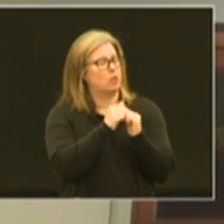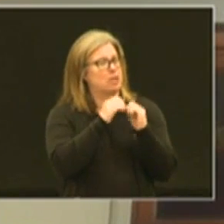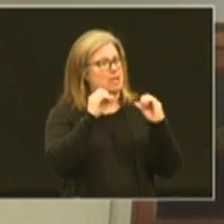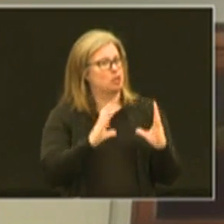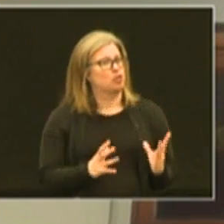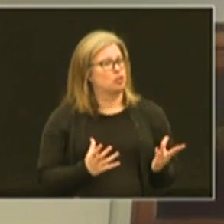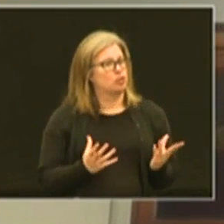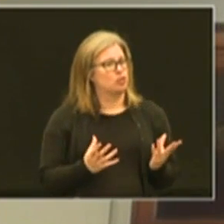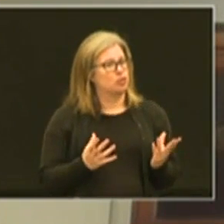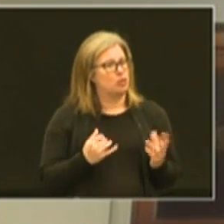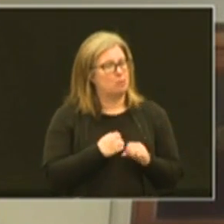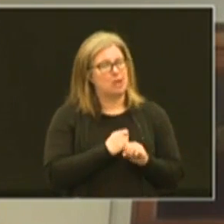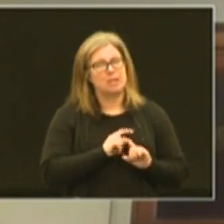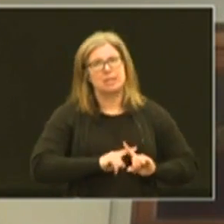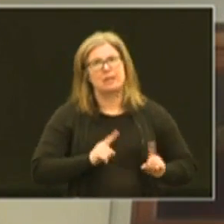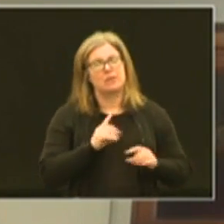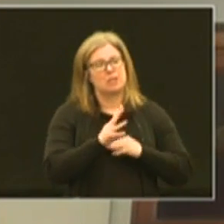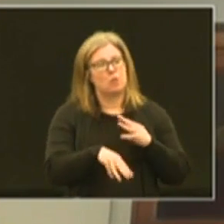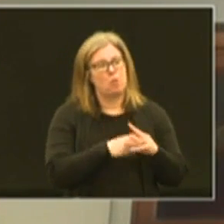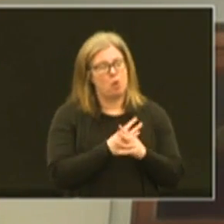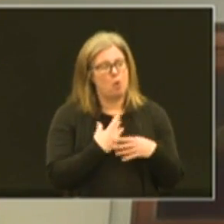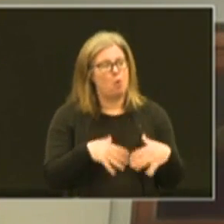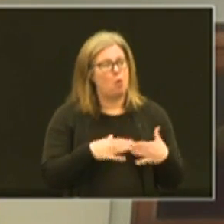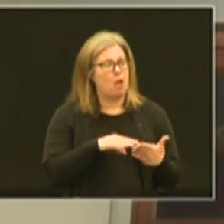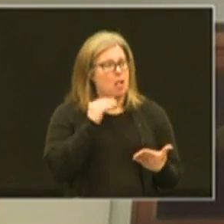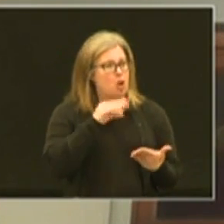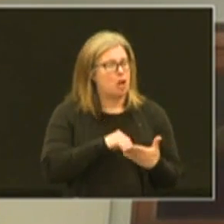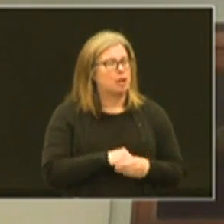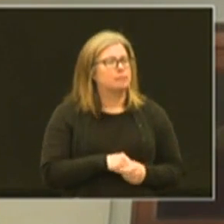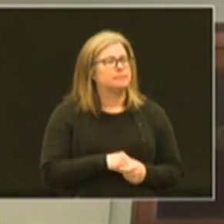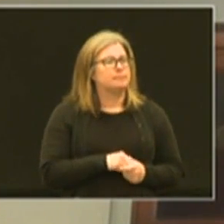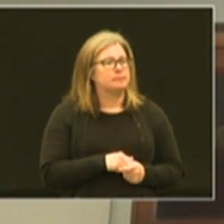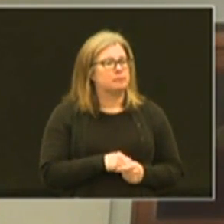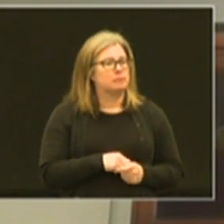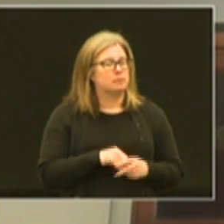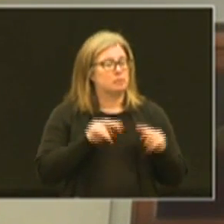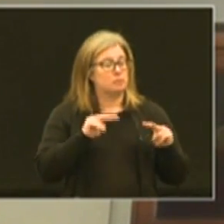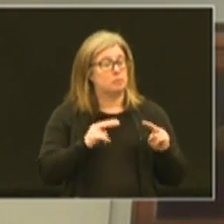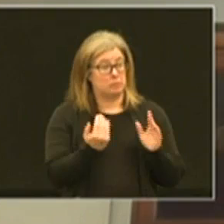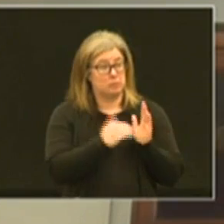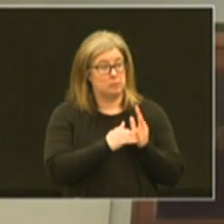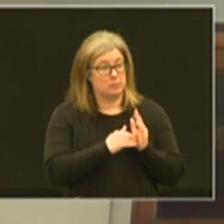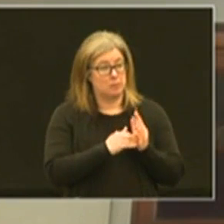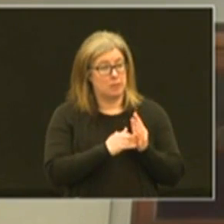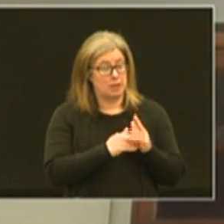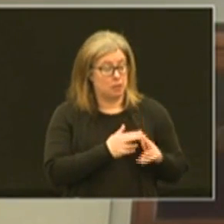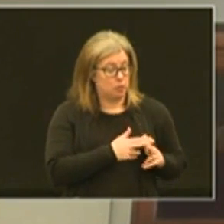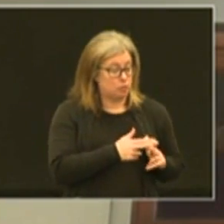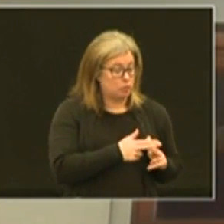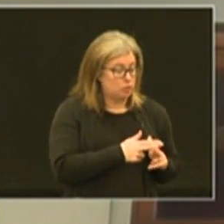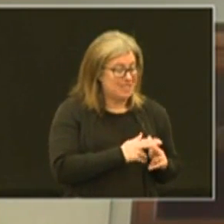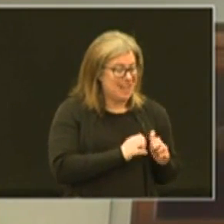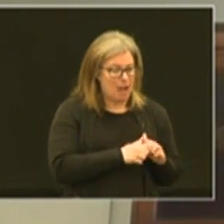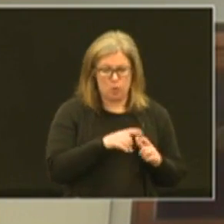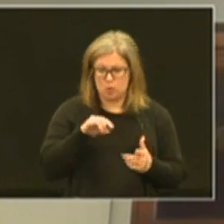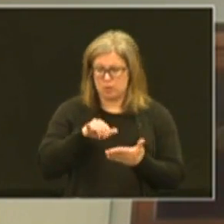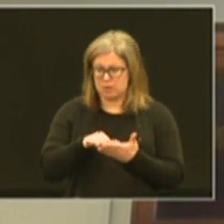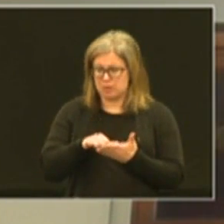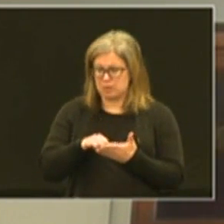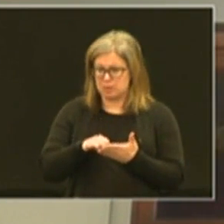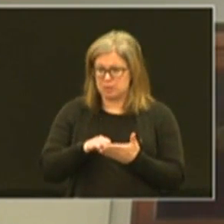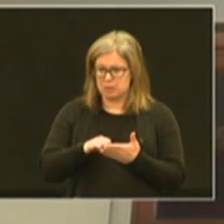and that just makes all the difference in the world and learning and so we're looking at once again this short term but how can we do this